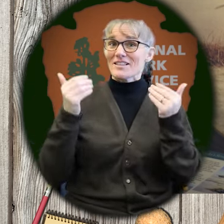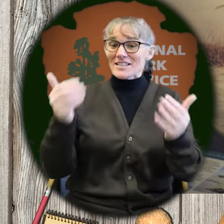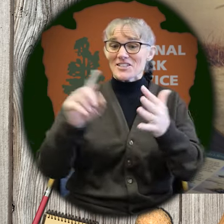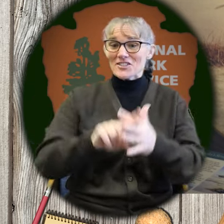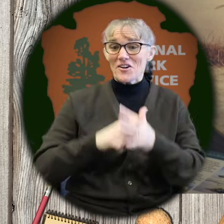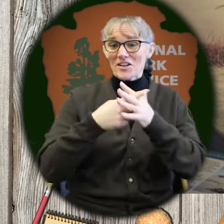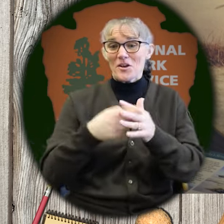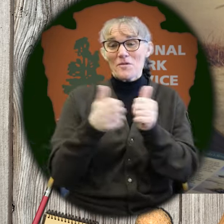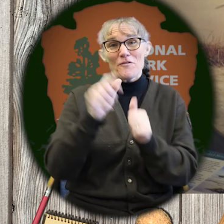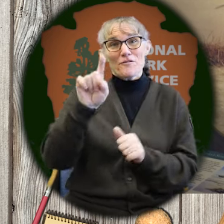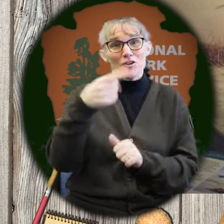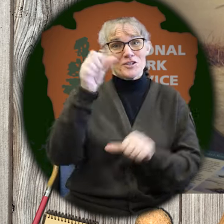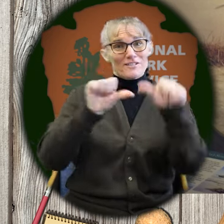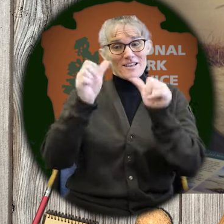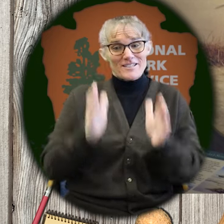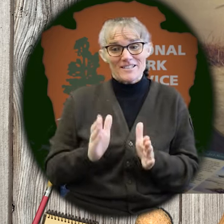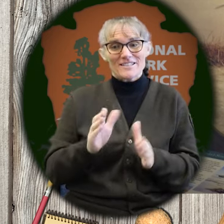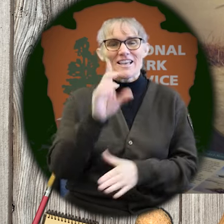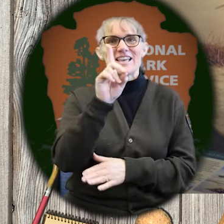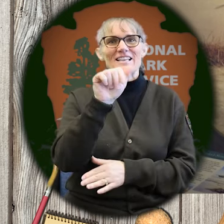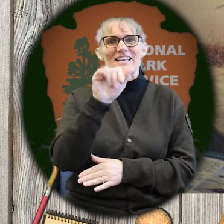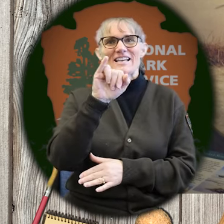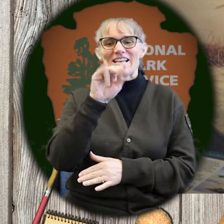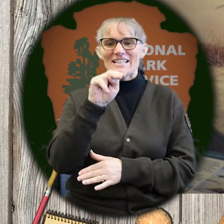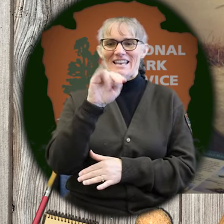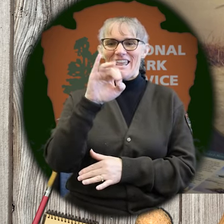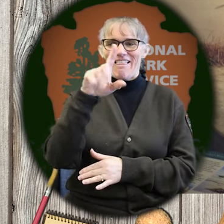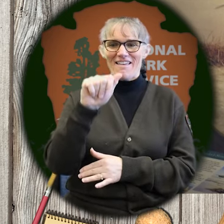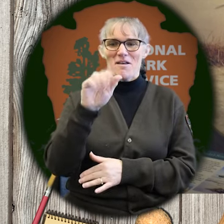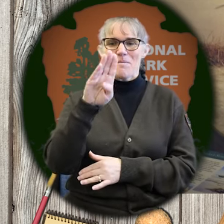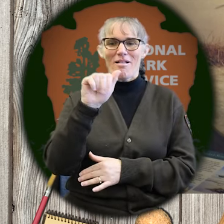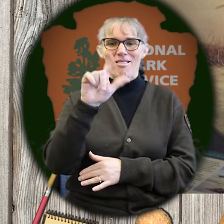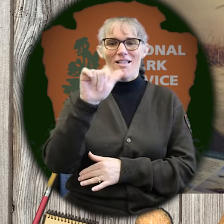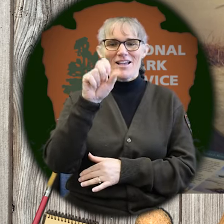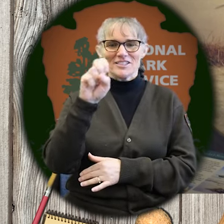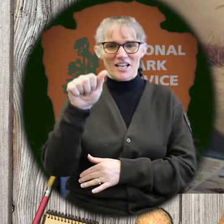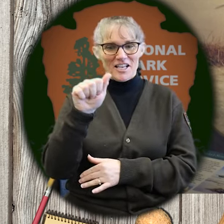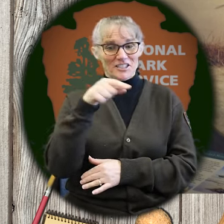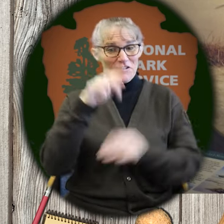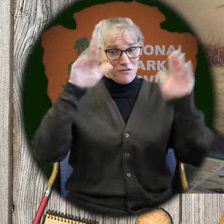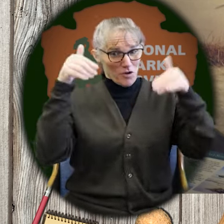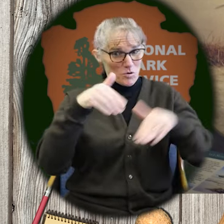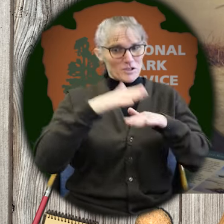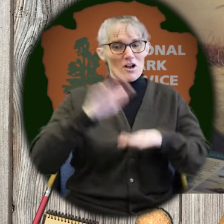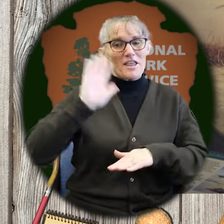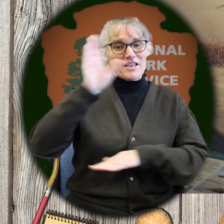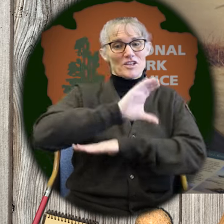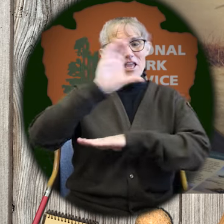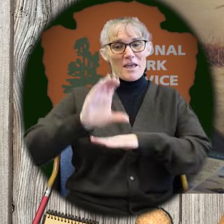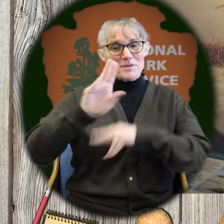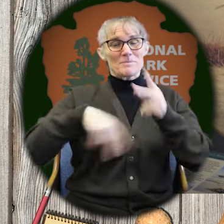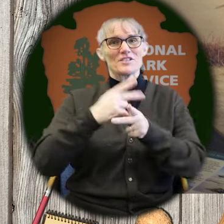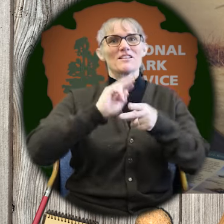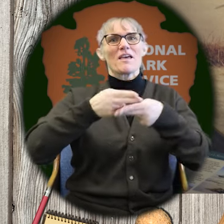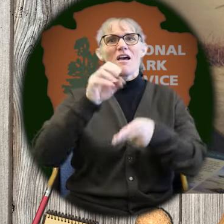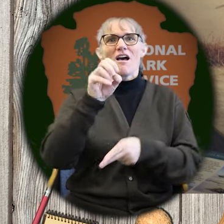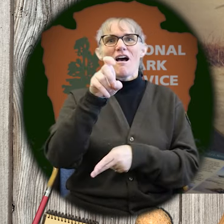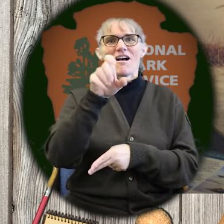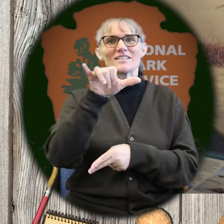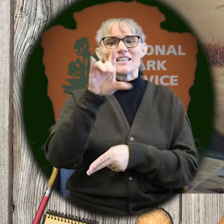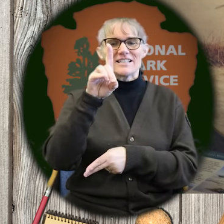So let's get started with our first paleontologist, Daniela Balascha. She's focused on an ancient camel species named